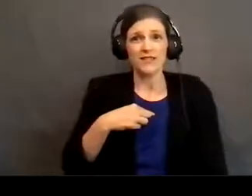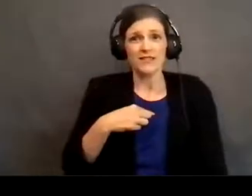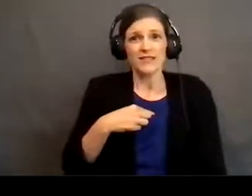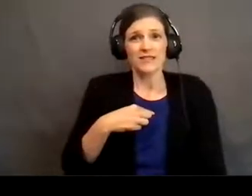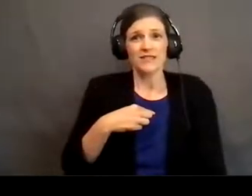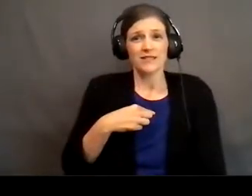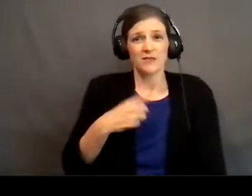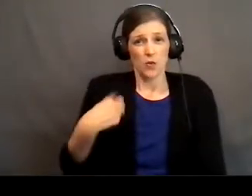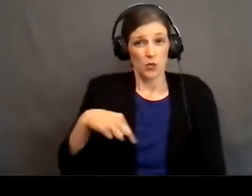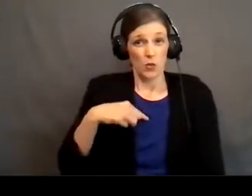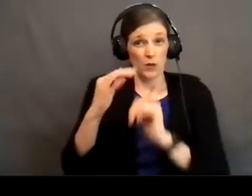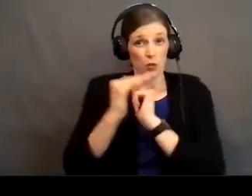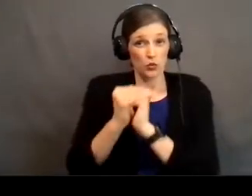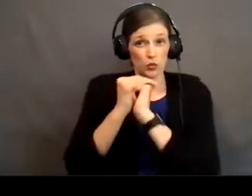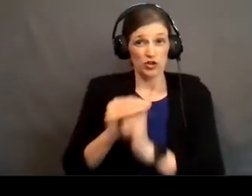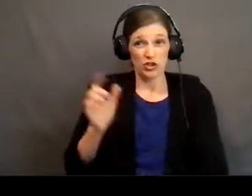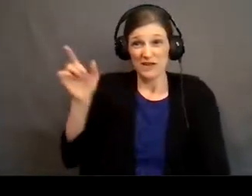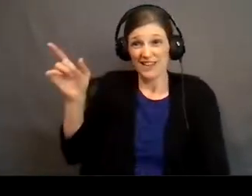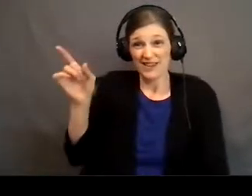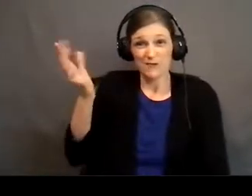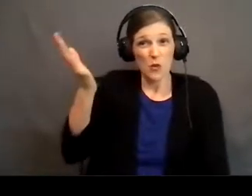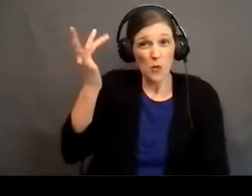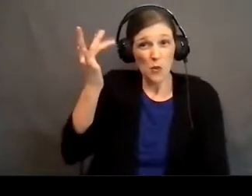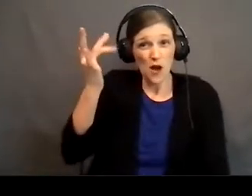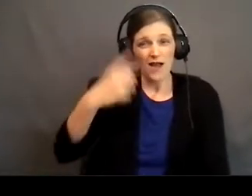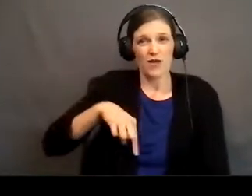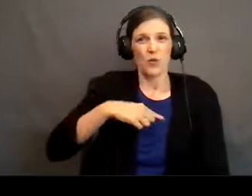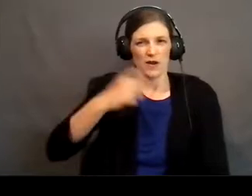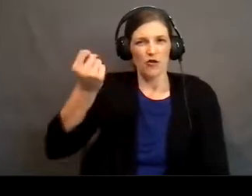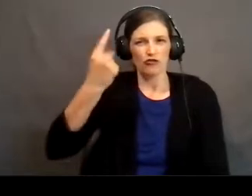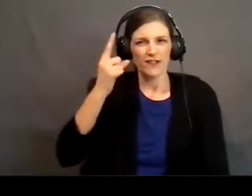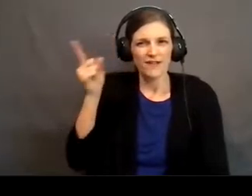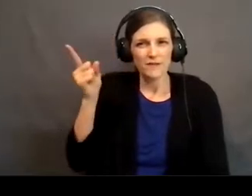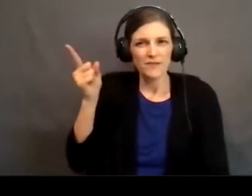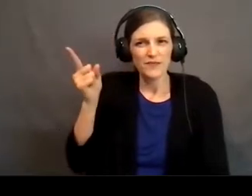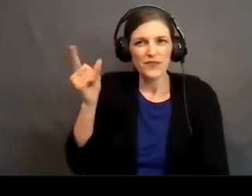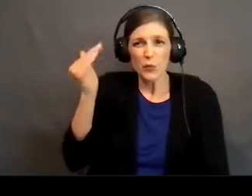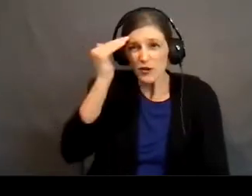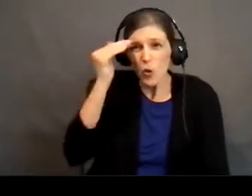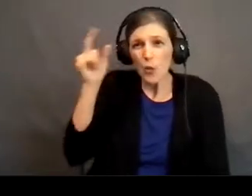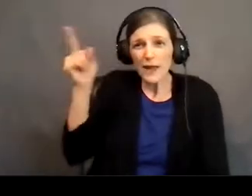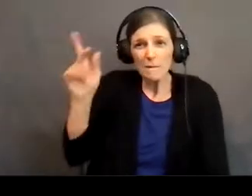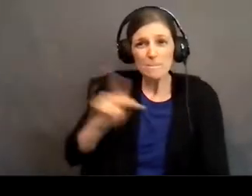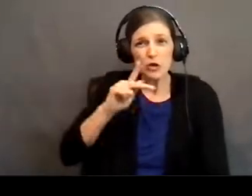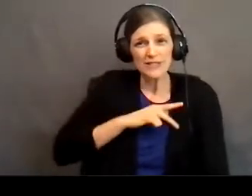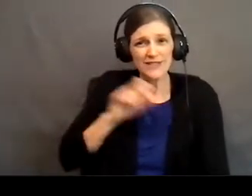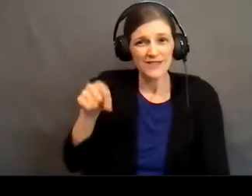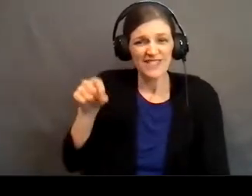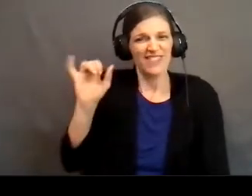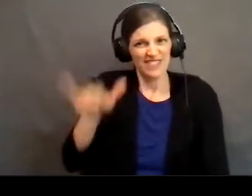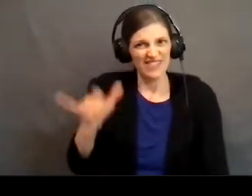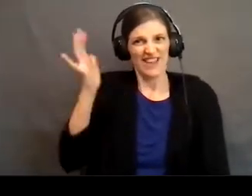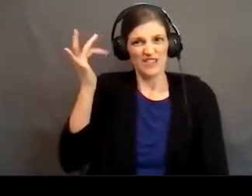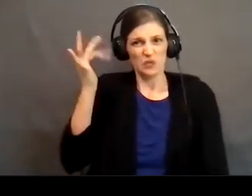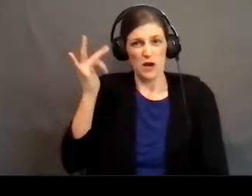we worship Him because we know who He is. We know Him personally and that's why we worship Him.